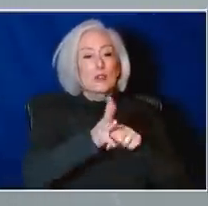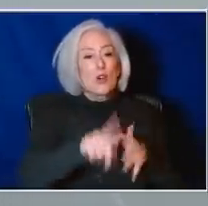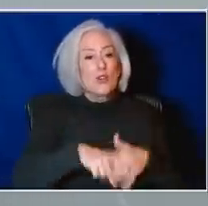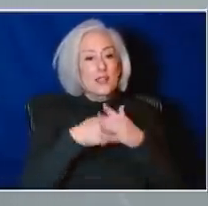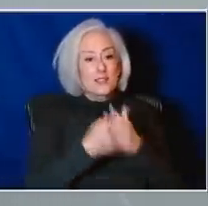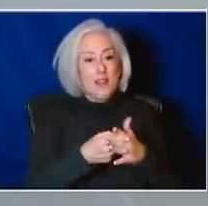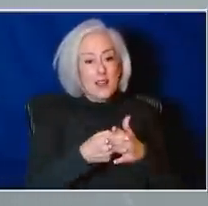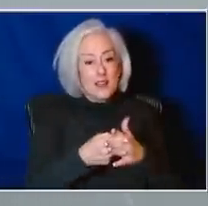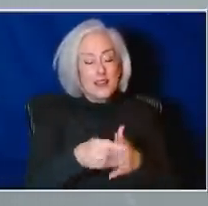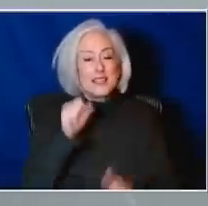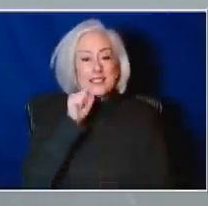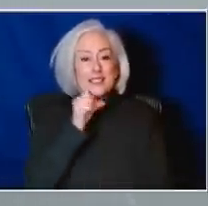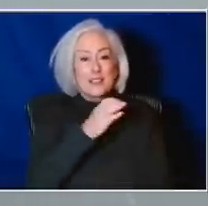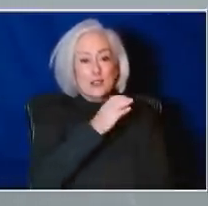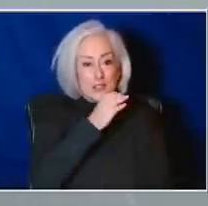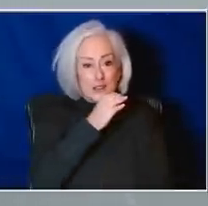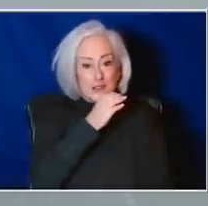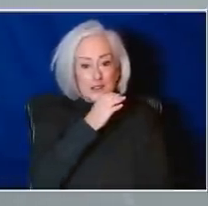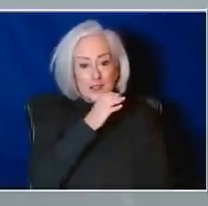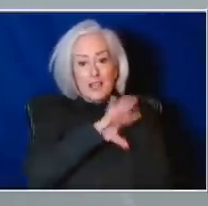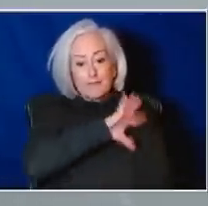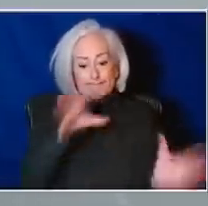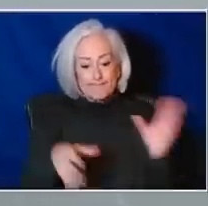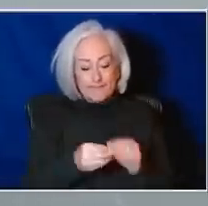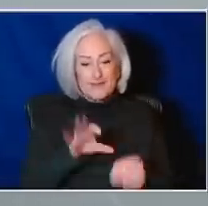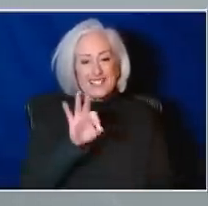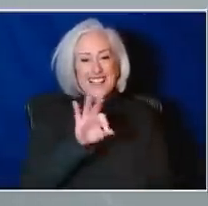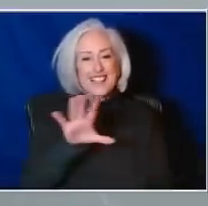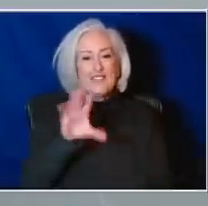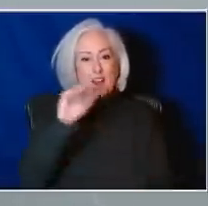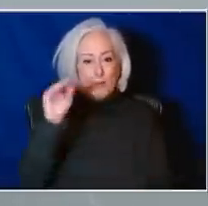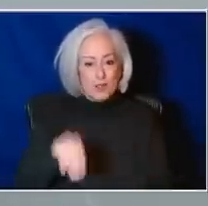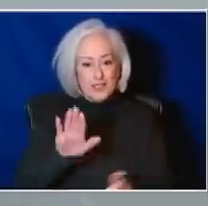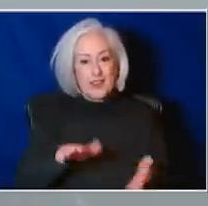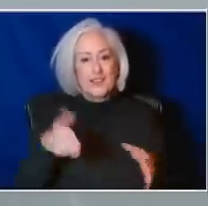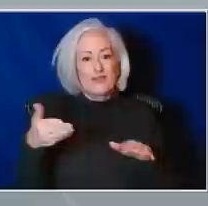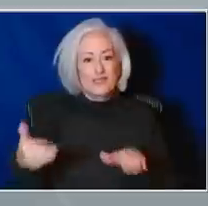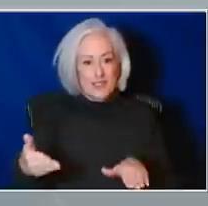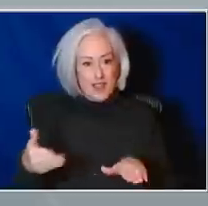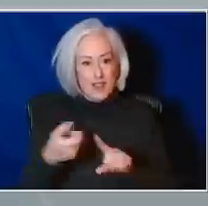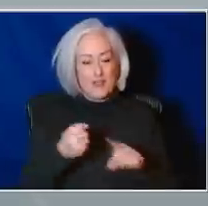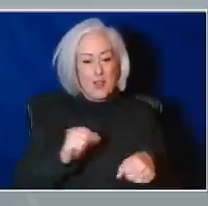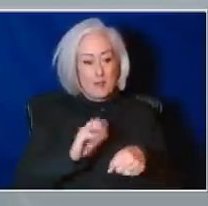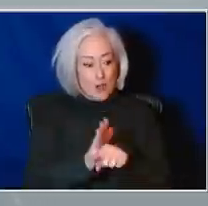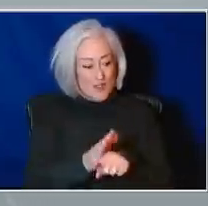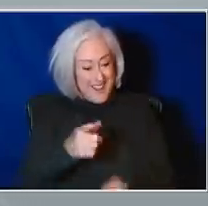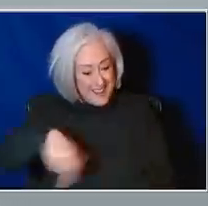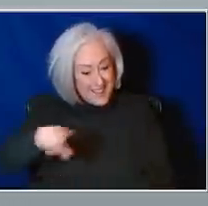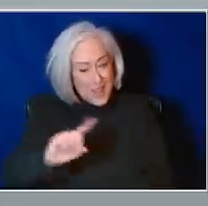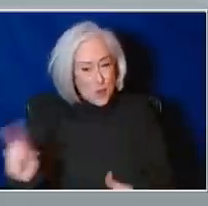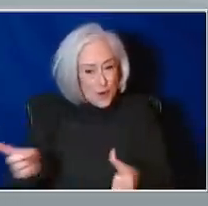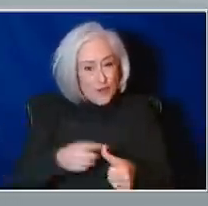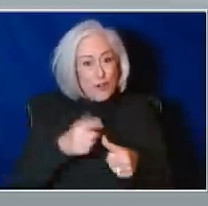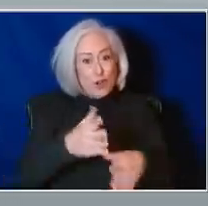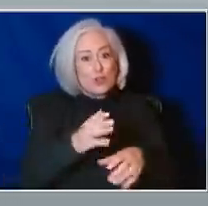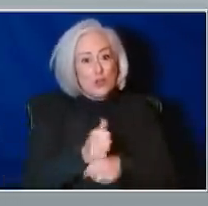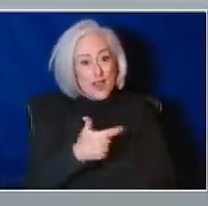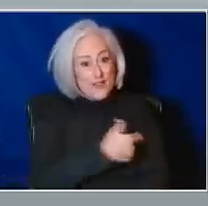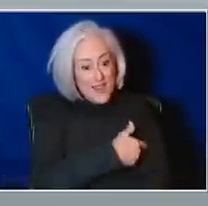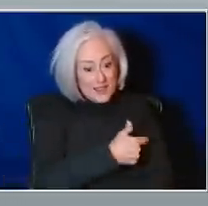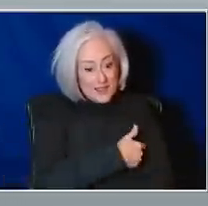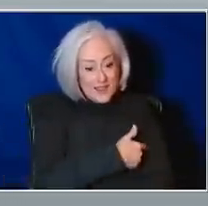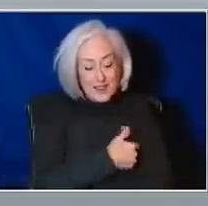90% of the deaths. It's an age group that was first in line for the vaccines. And last summer, people over 65